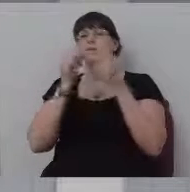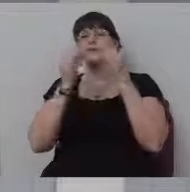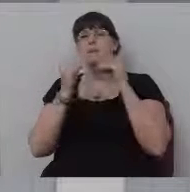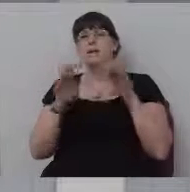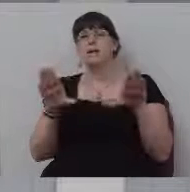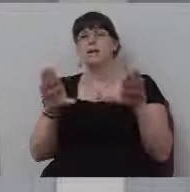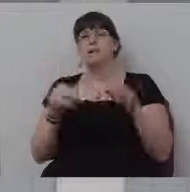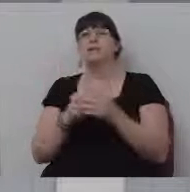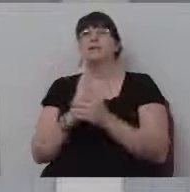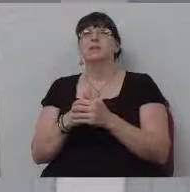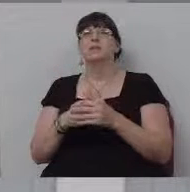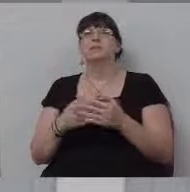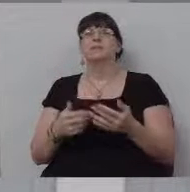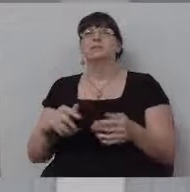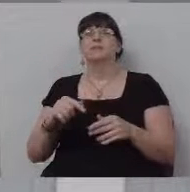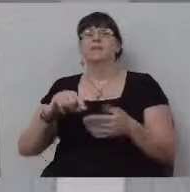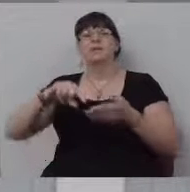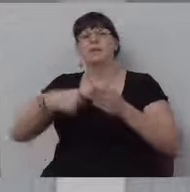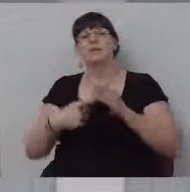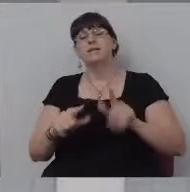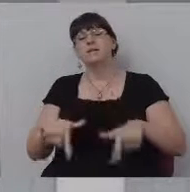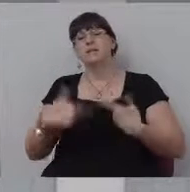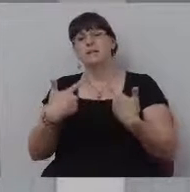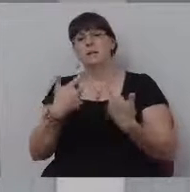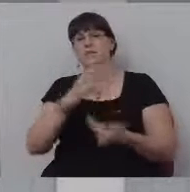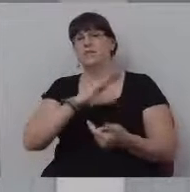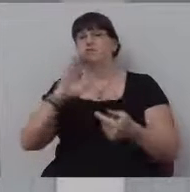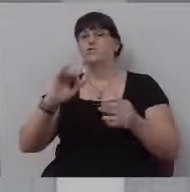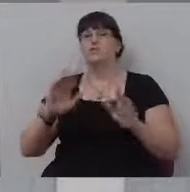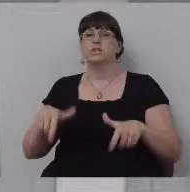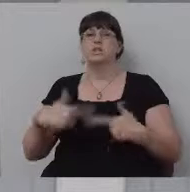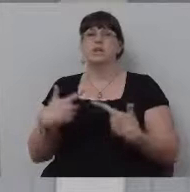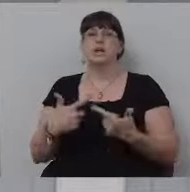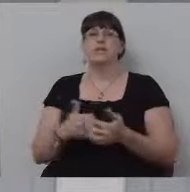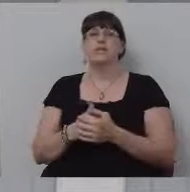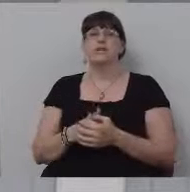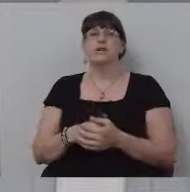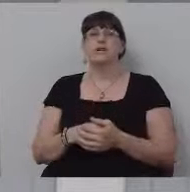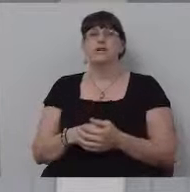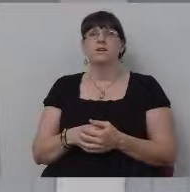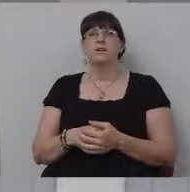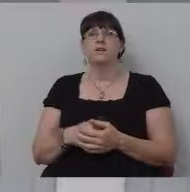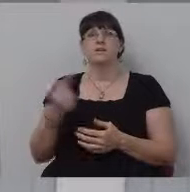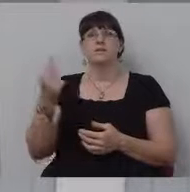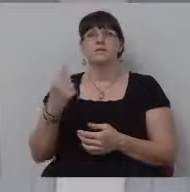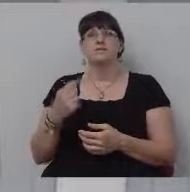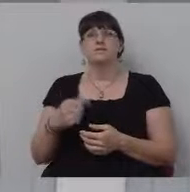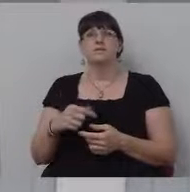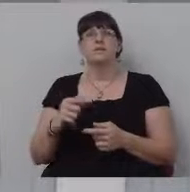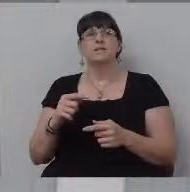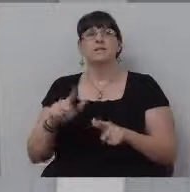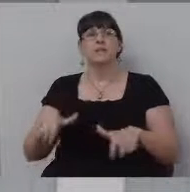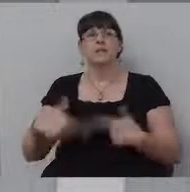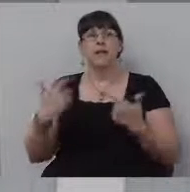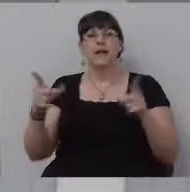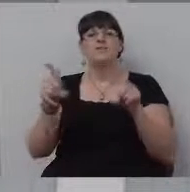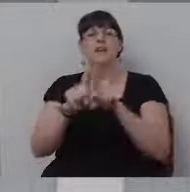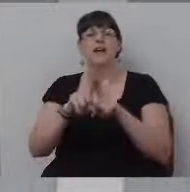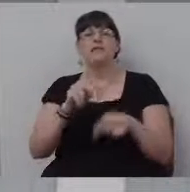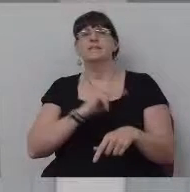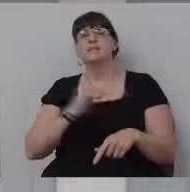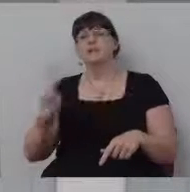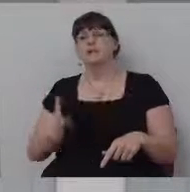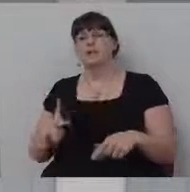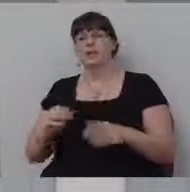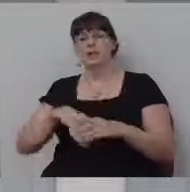him. And now he, he begins to live his Christian life. He begins to live for Christian life for us, but his life as the king and